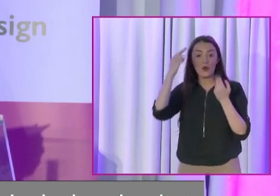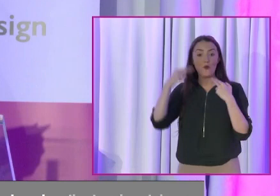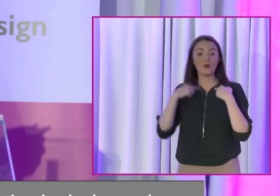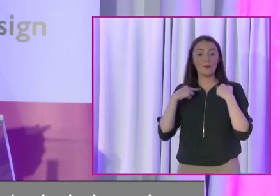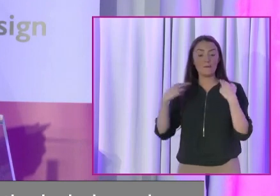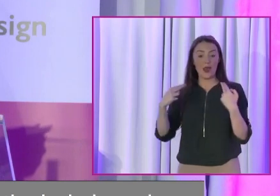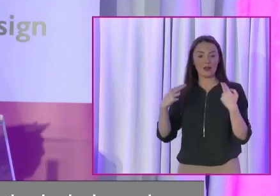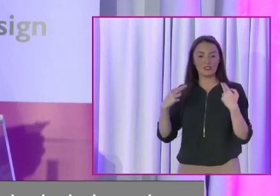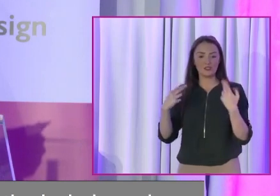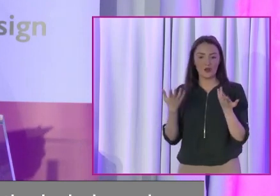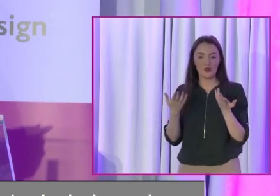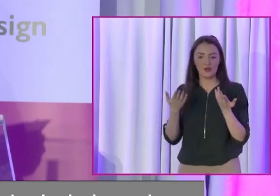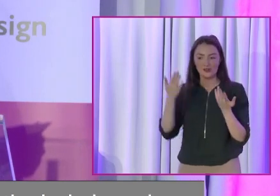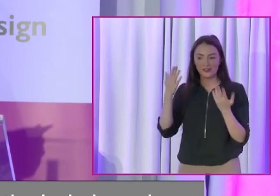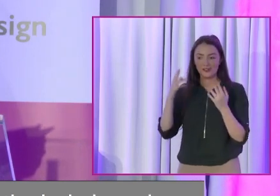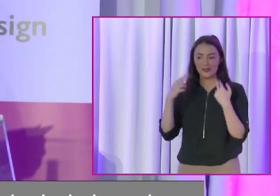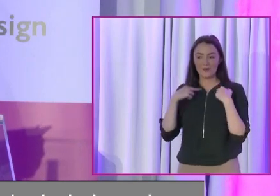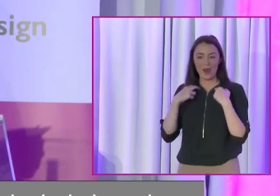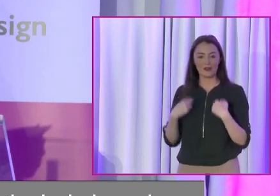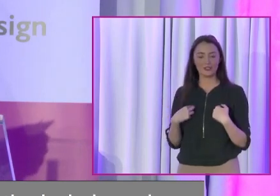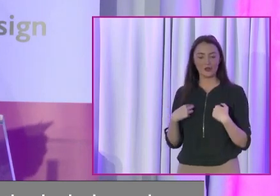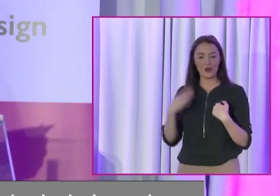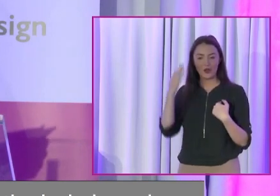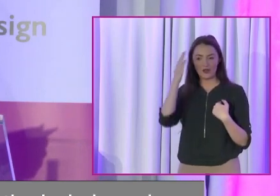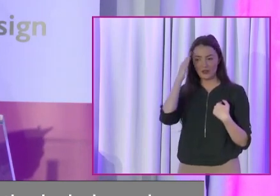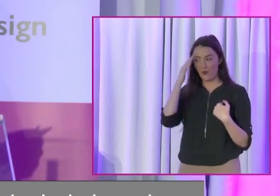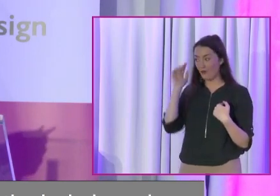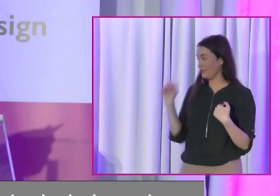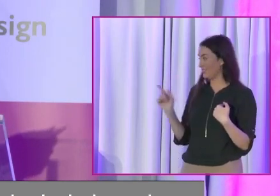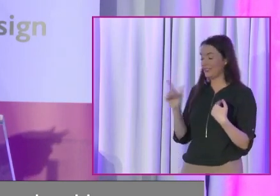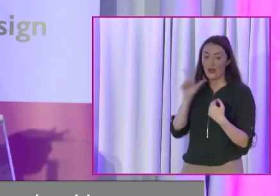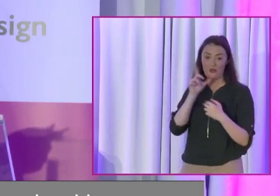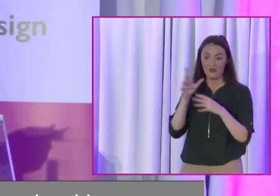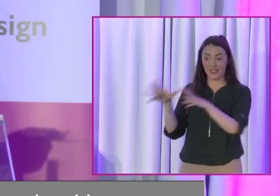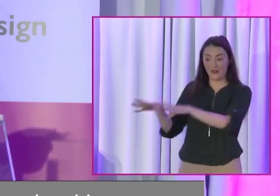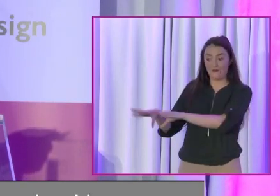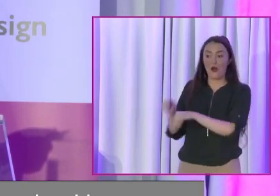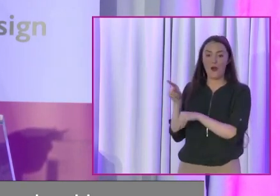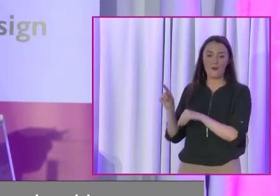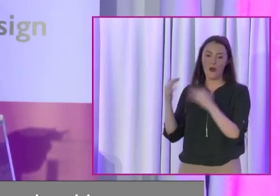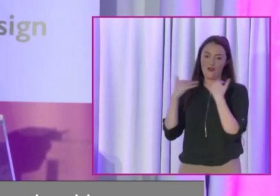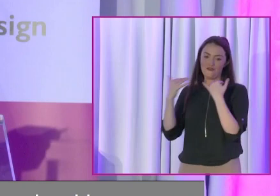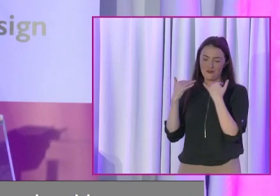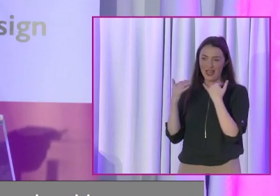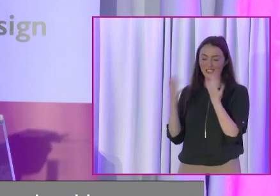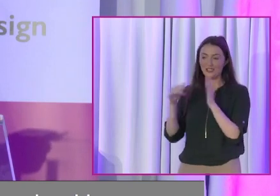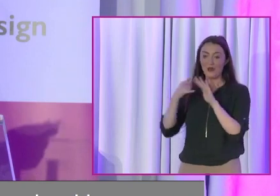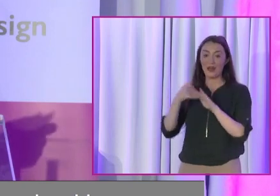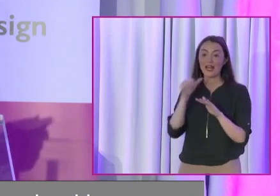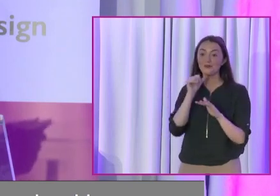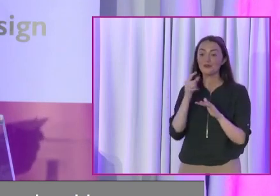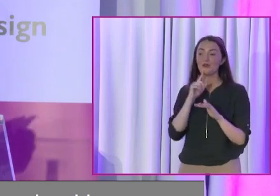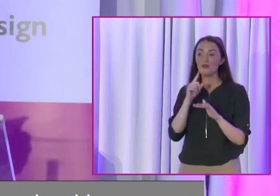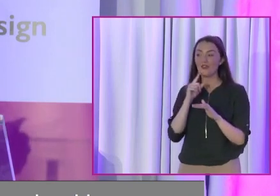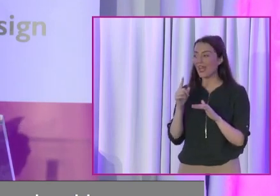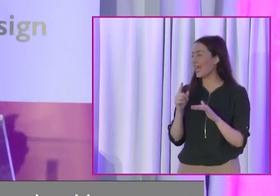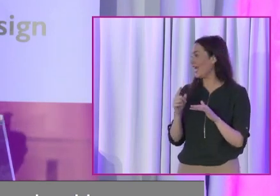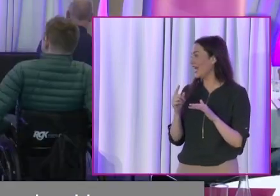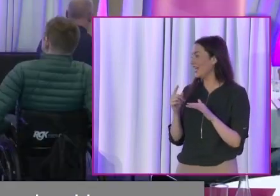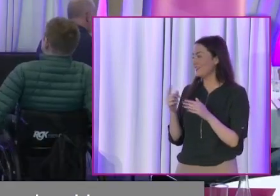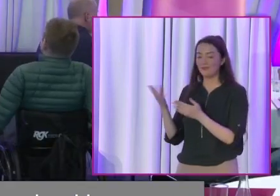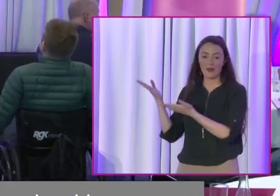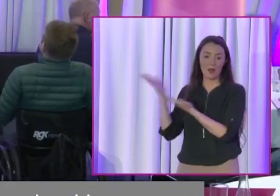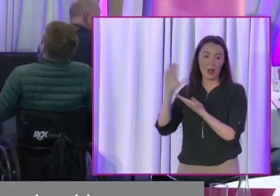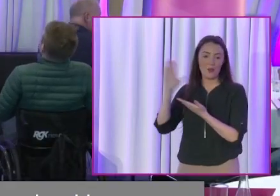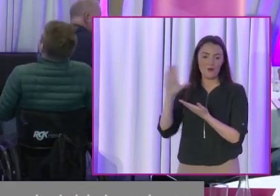cross-examined knows that they're not, that your thunder has not been nor will it be stolen. So last but not least, Lorraine Lally, barrister of